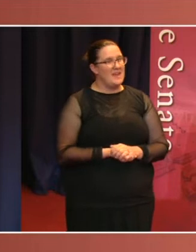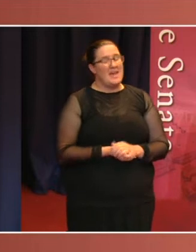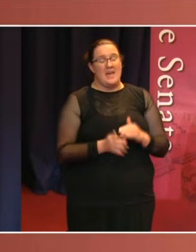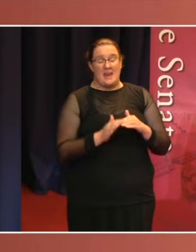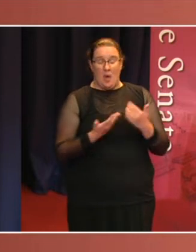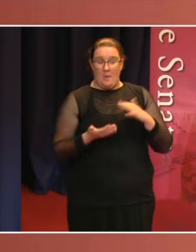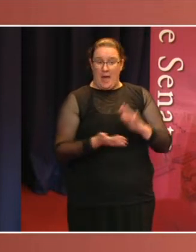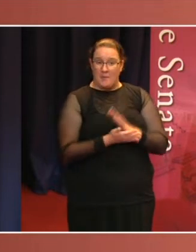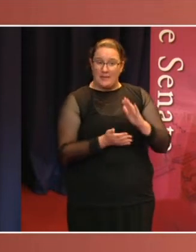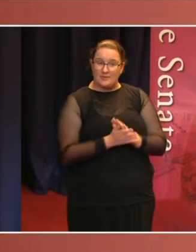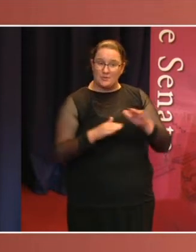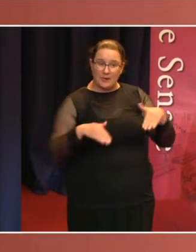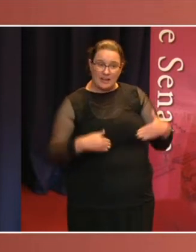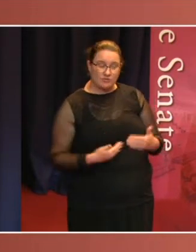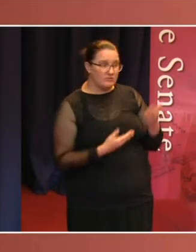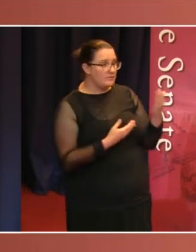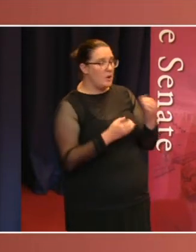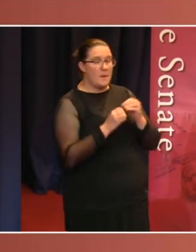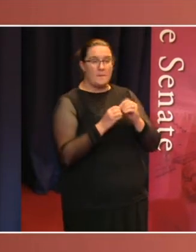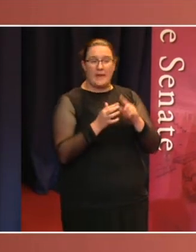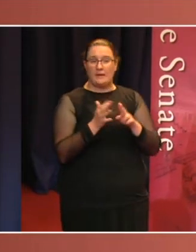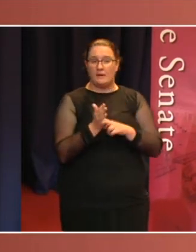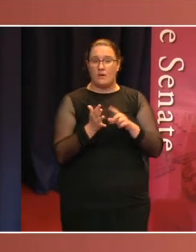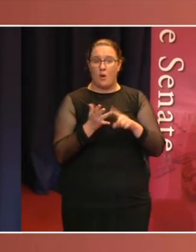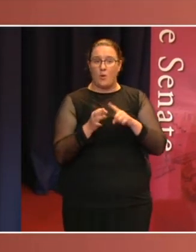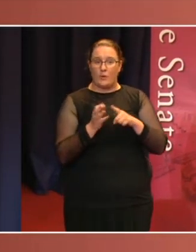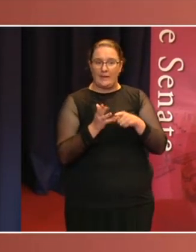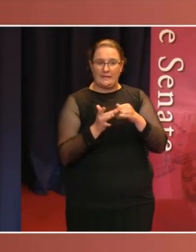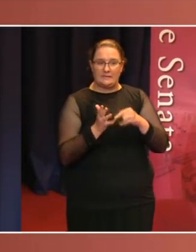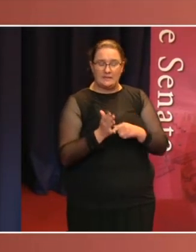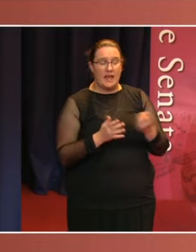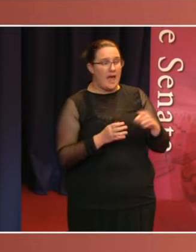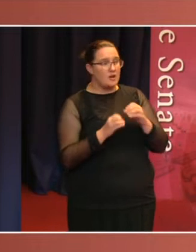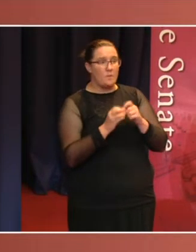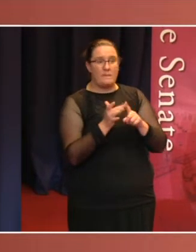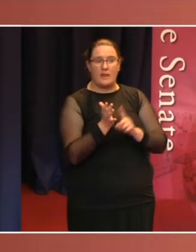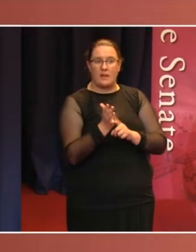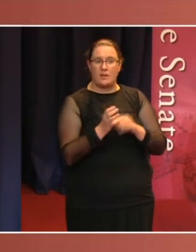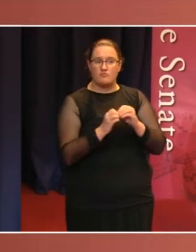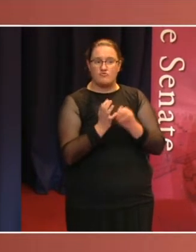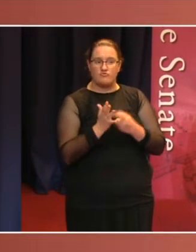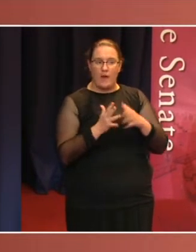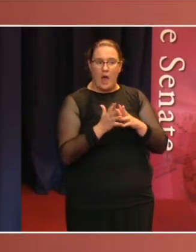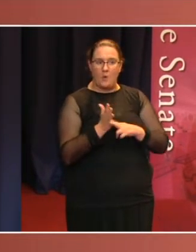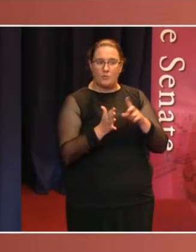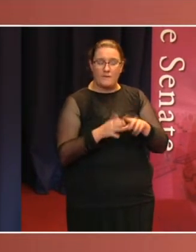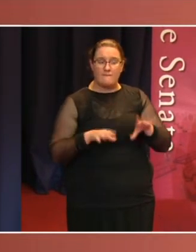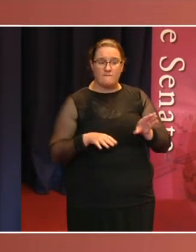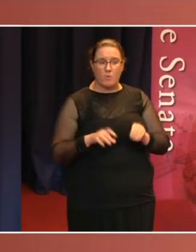pleased to introduce to you Ben Oakquist and Bill Brown from the Australia Institute to present today's lecture.